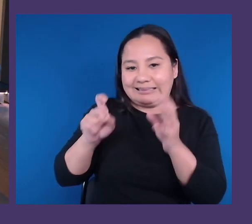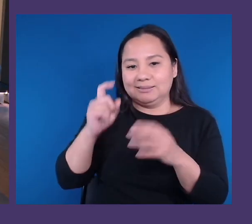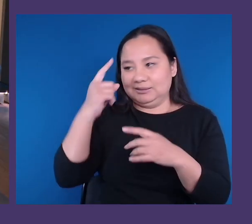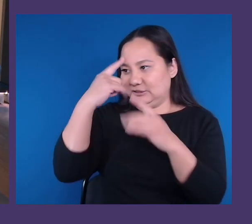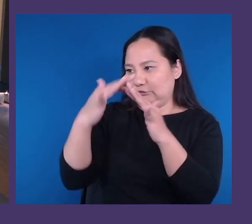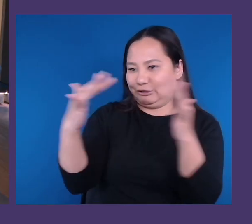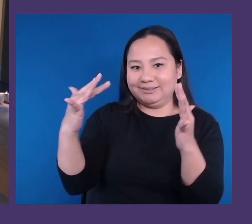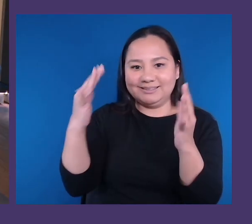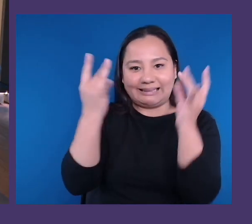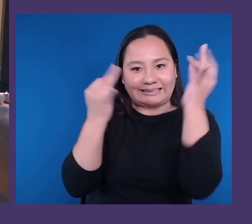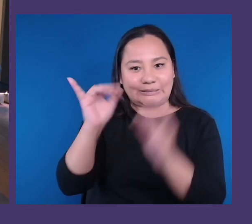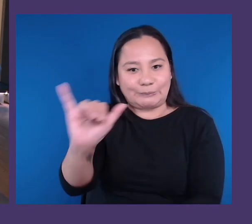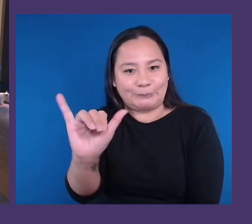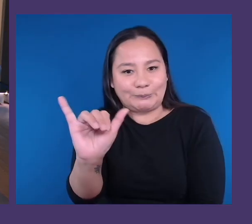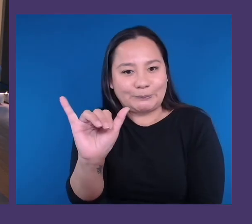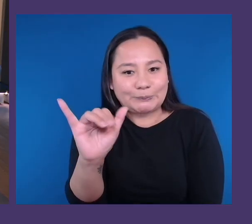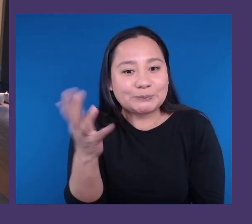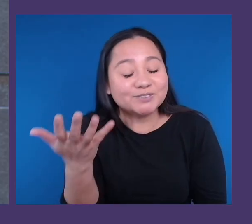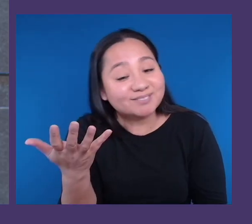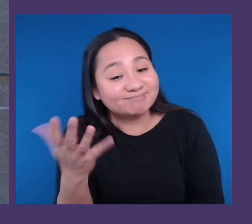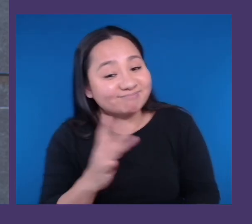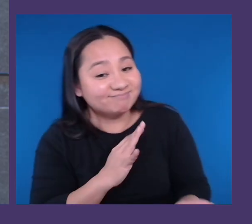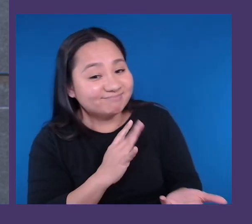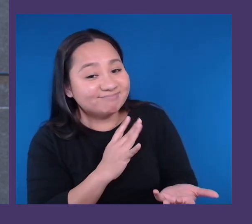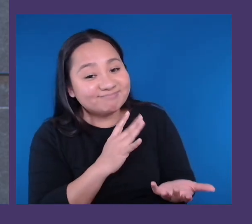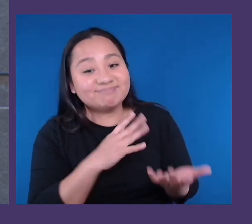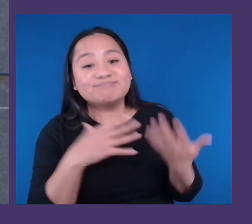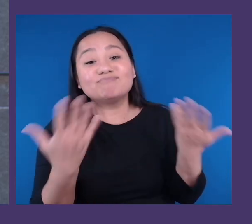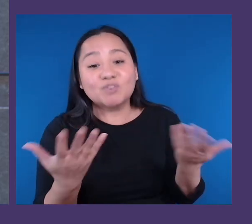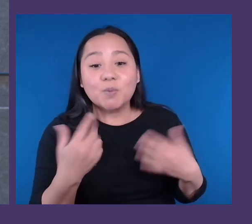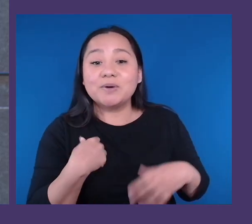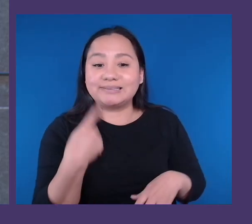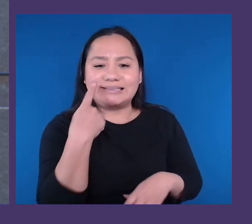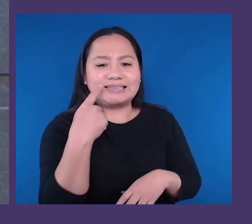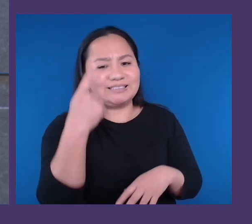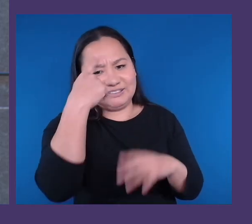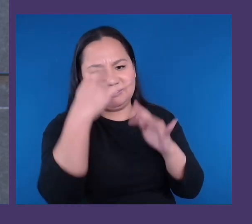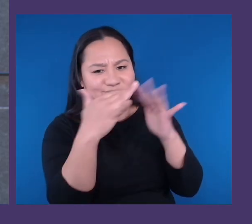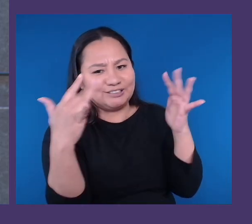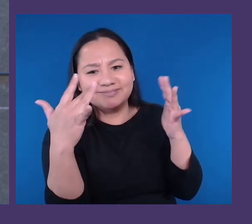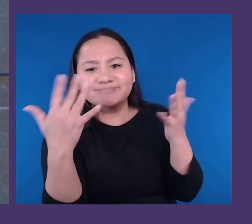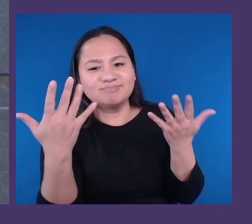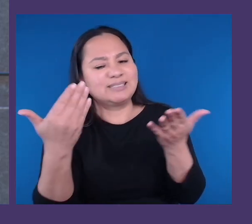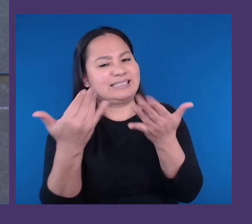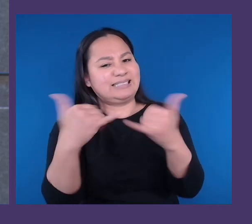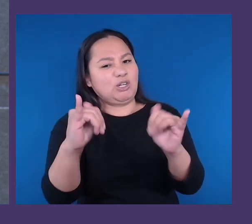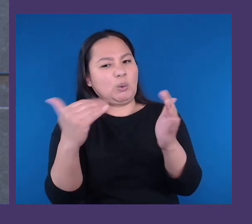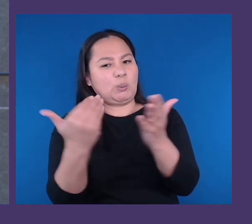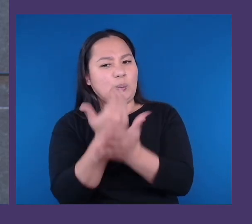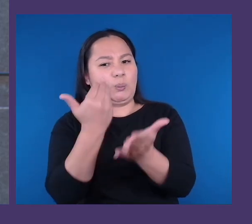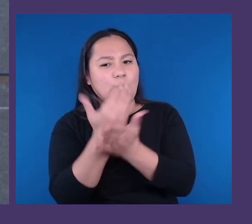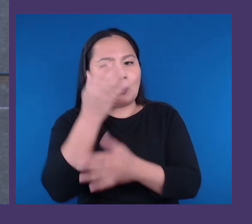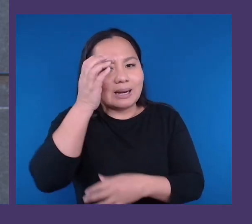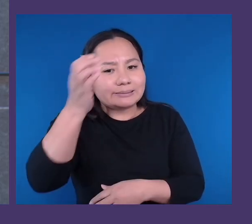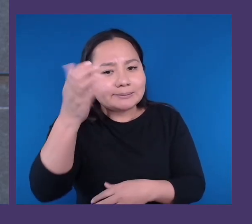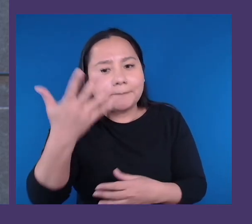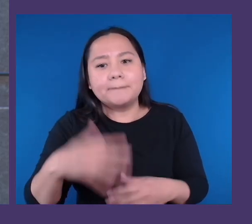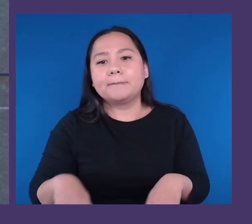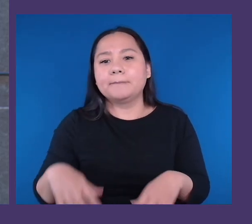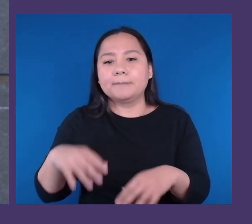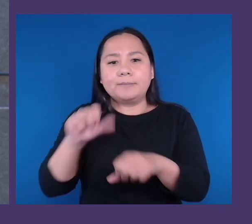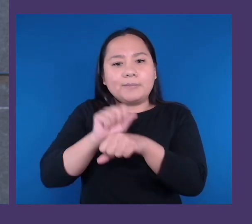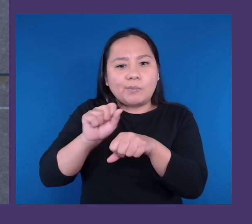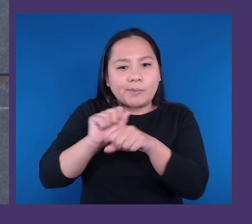no, that's great. I think neurodiversity is still a relatively new concept, and employers can oftentimes be overwhelmed